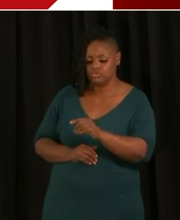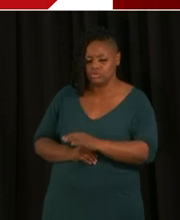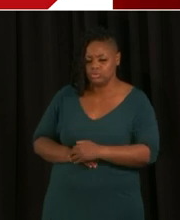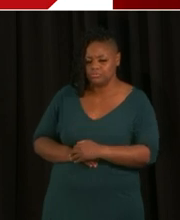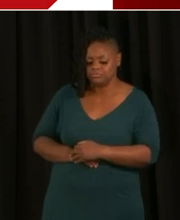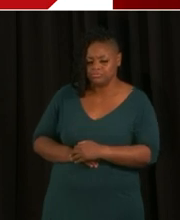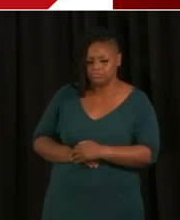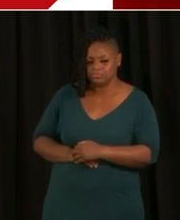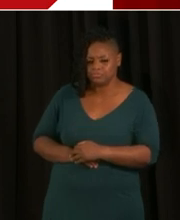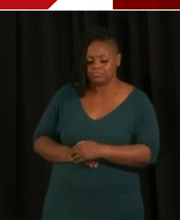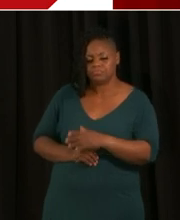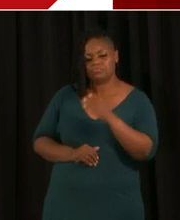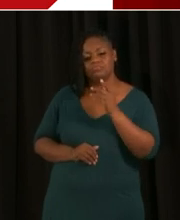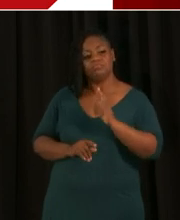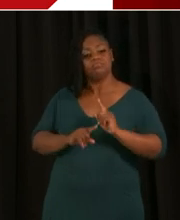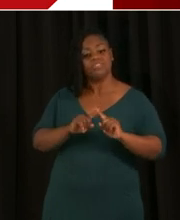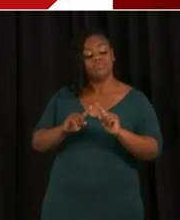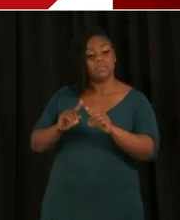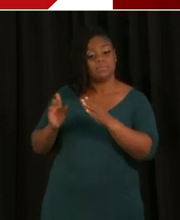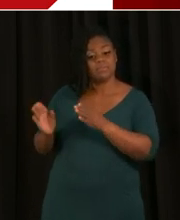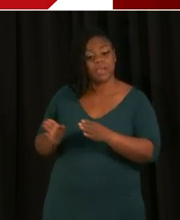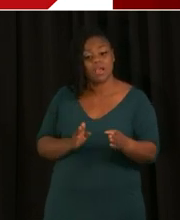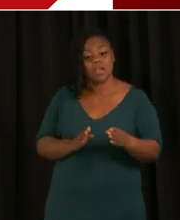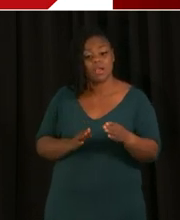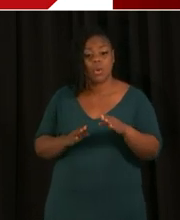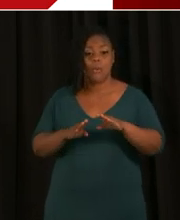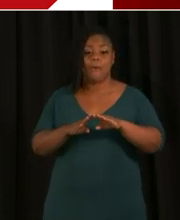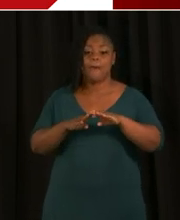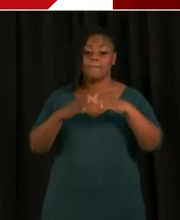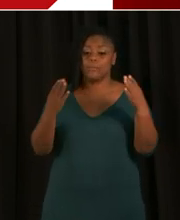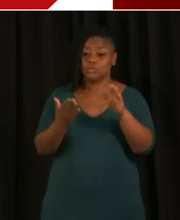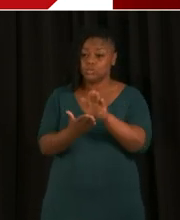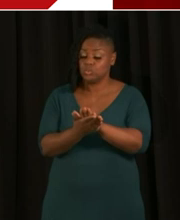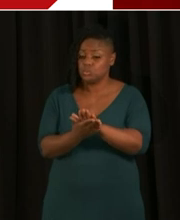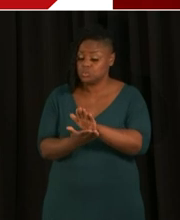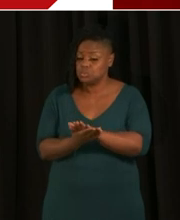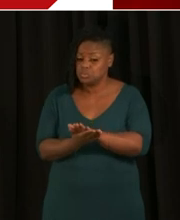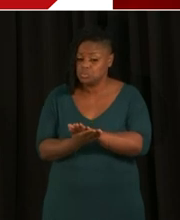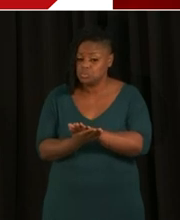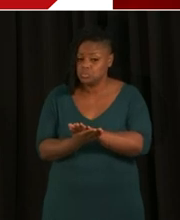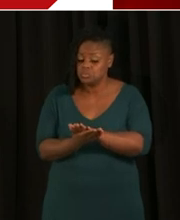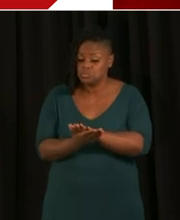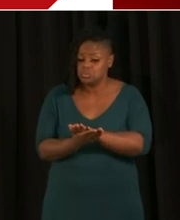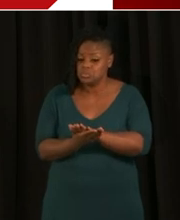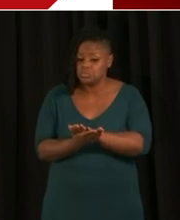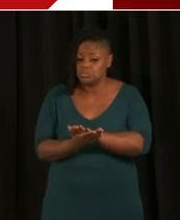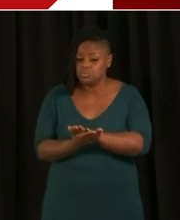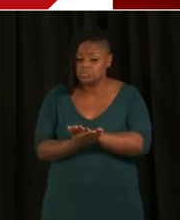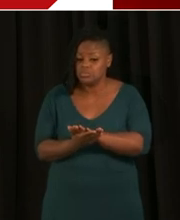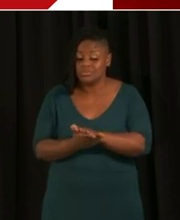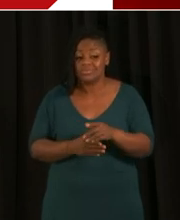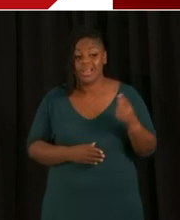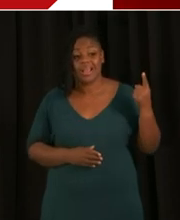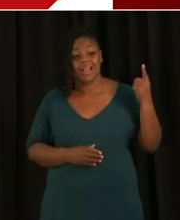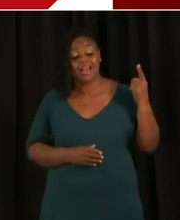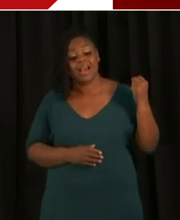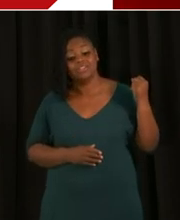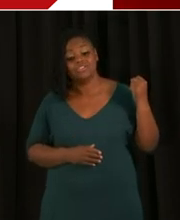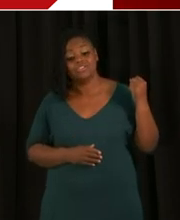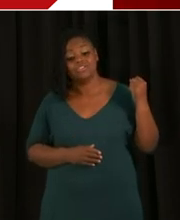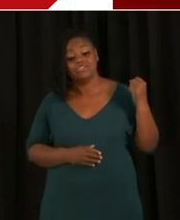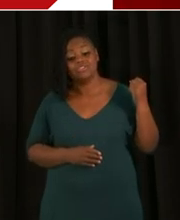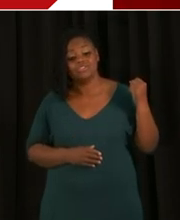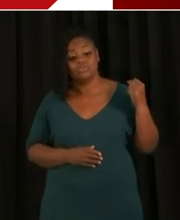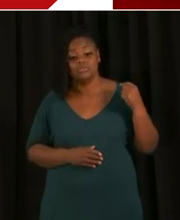plans to reopen the schools. There was a, you know, last year, the school year was stopped early